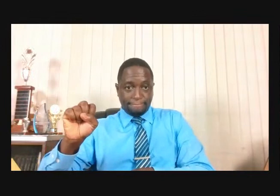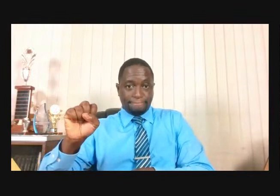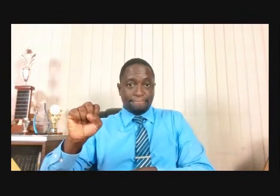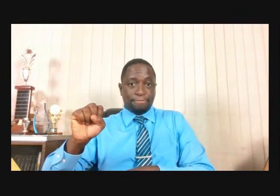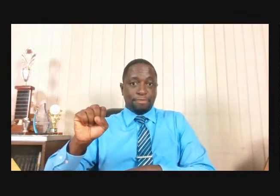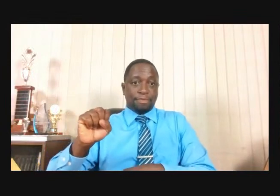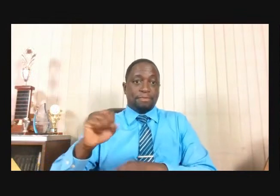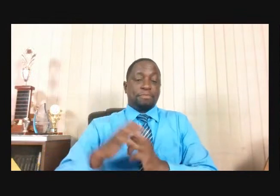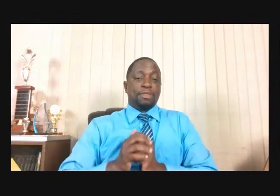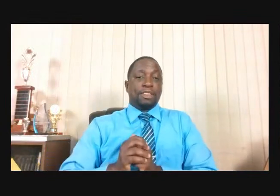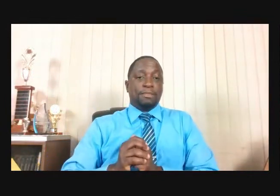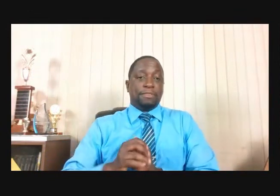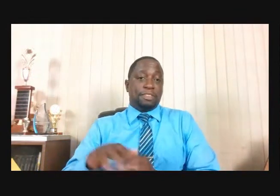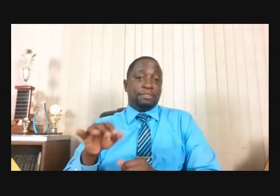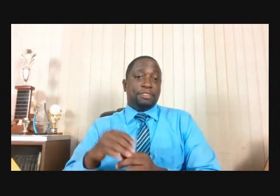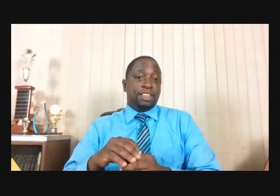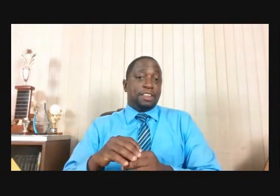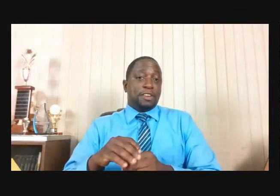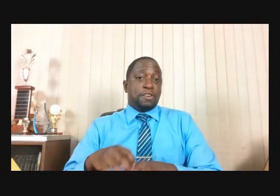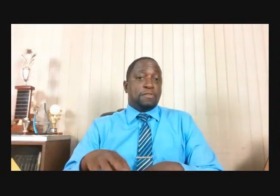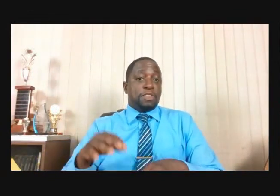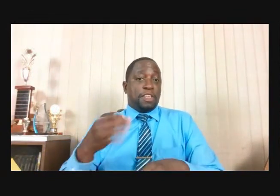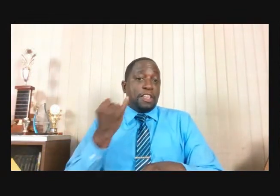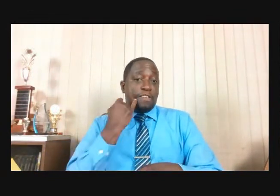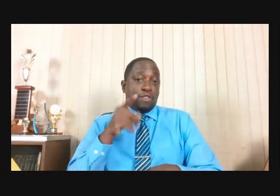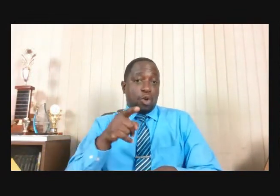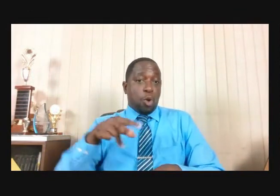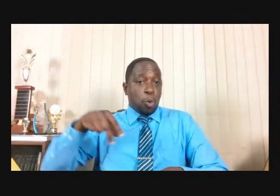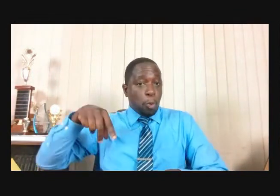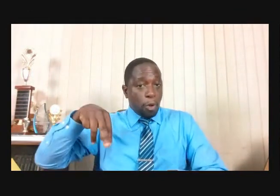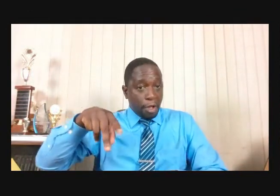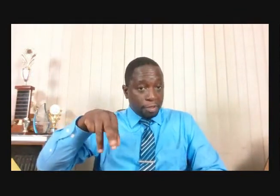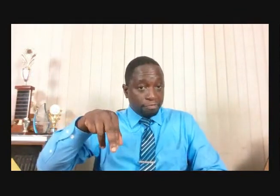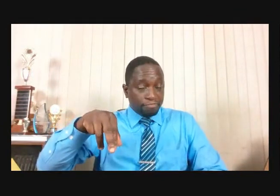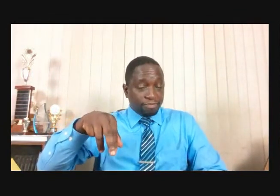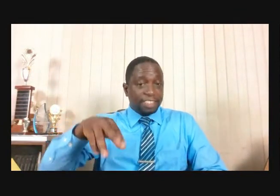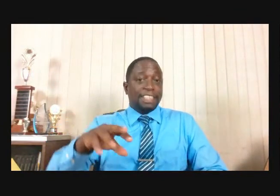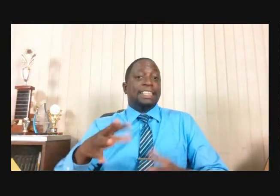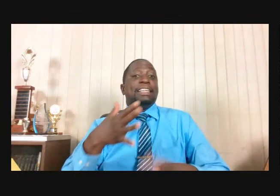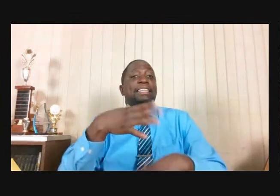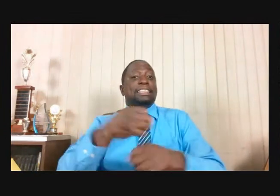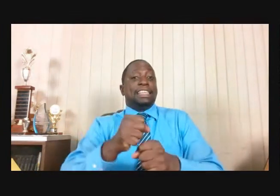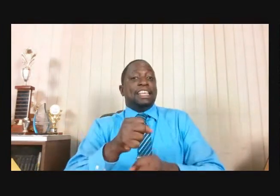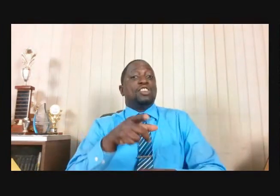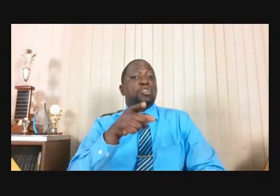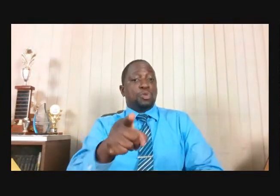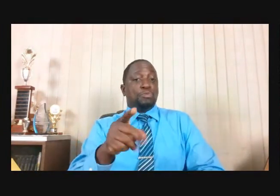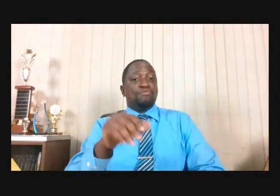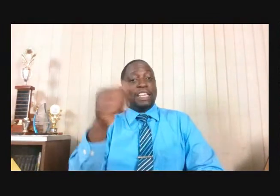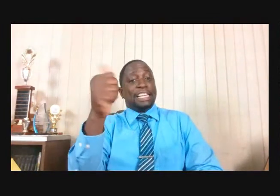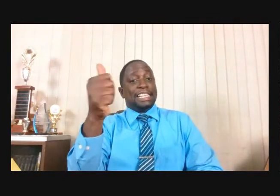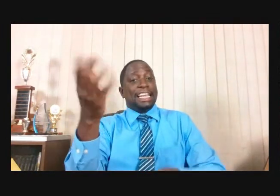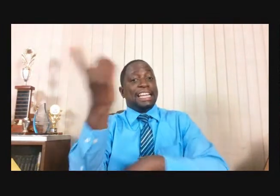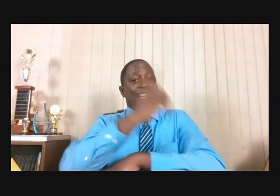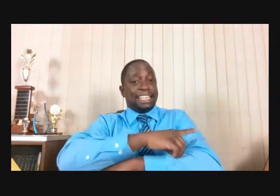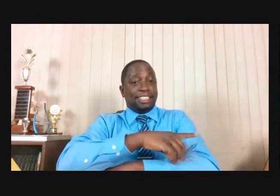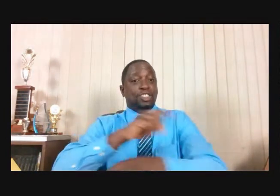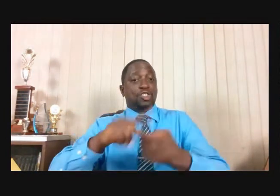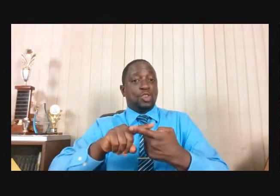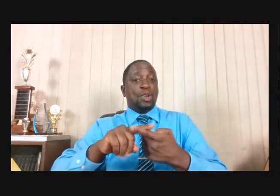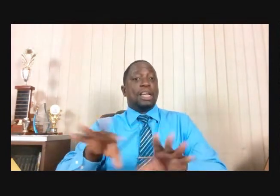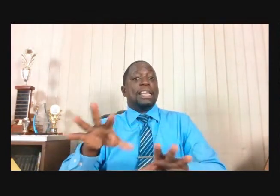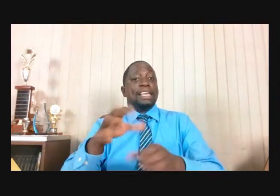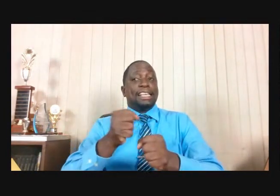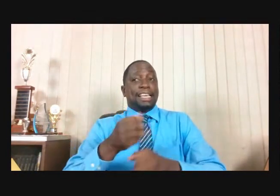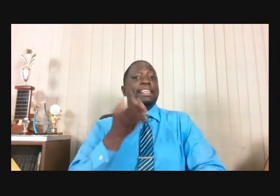Days By Foot To Get There And In Those Days Of Fleeing Of Running The Giant Of